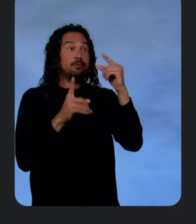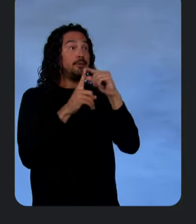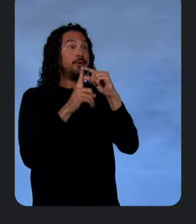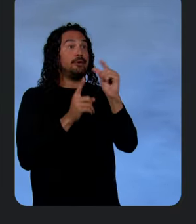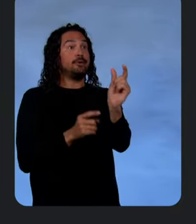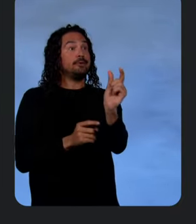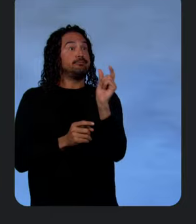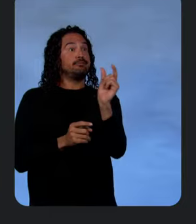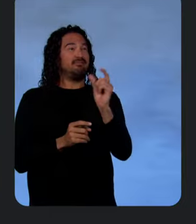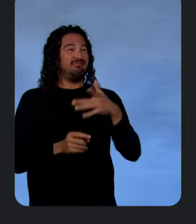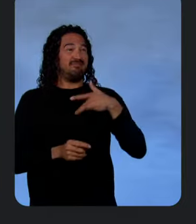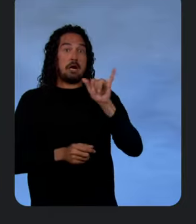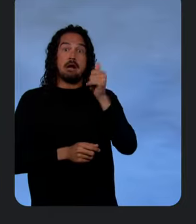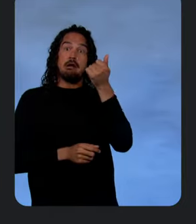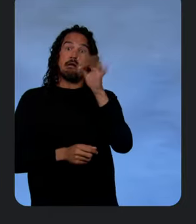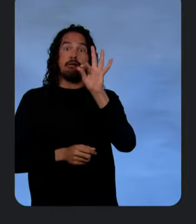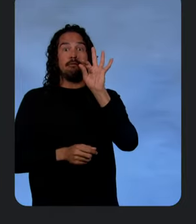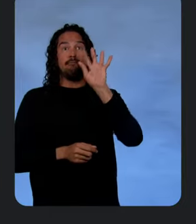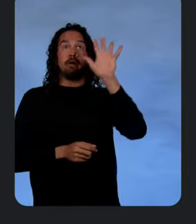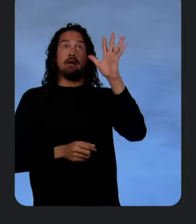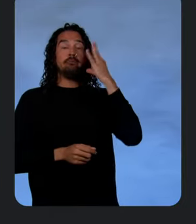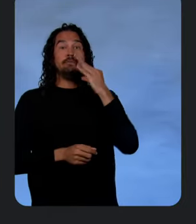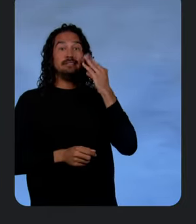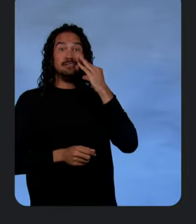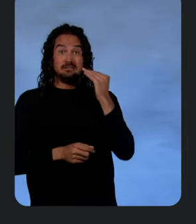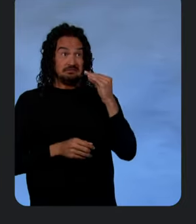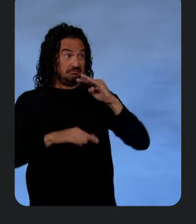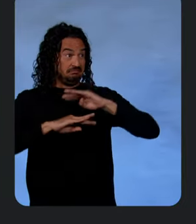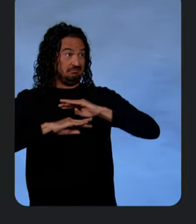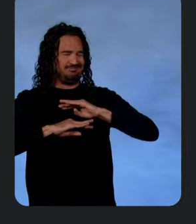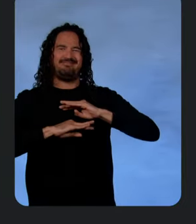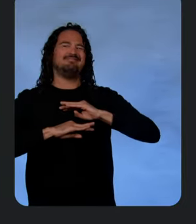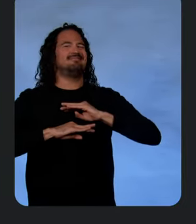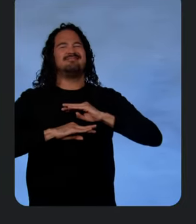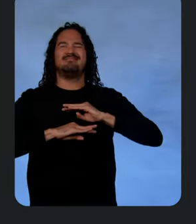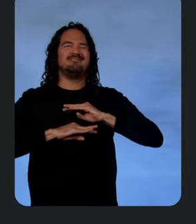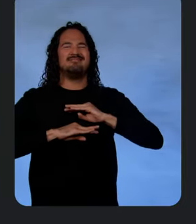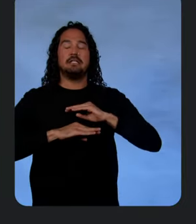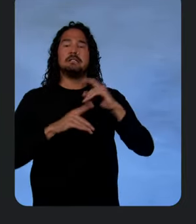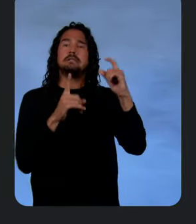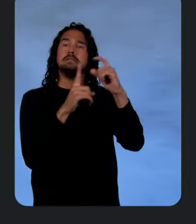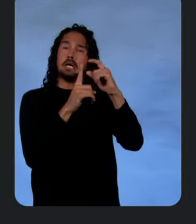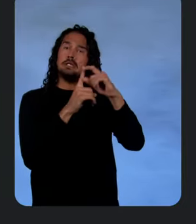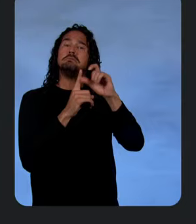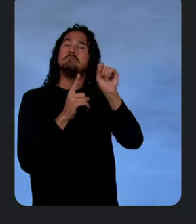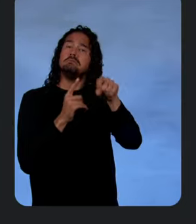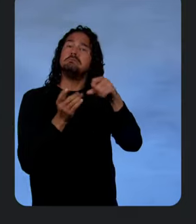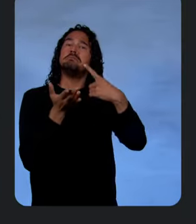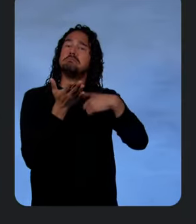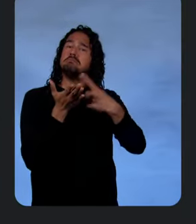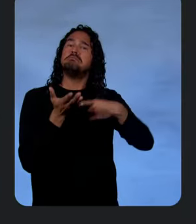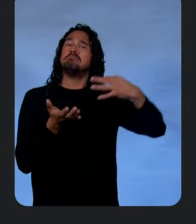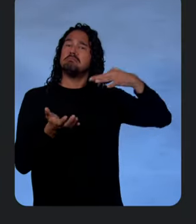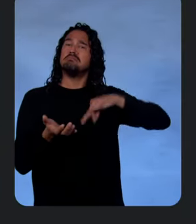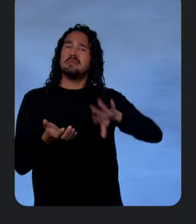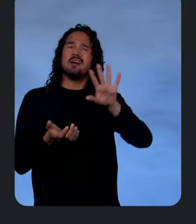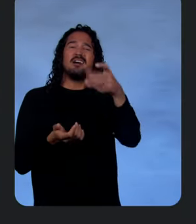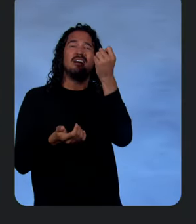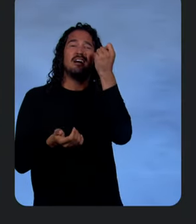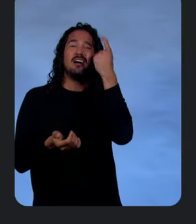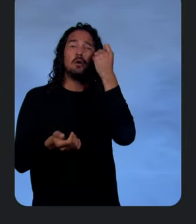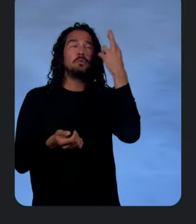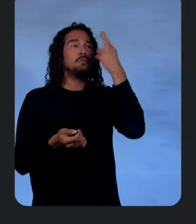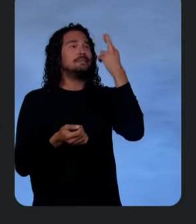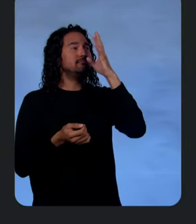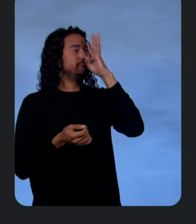text user experiences, we're not done. So, text is sometimes useful. But the reason we've invented as an industry